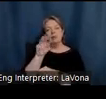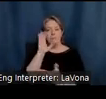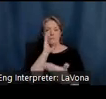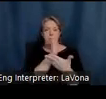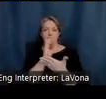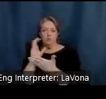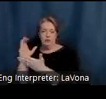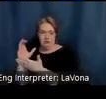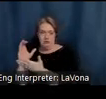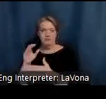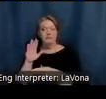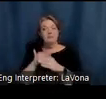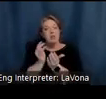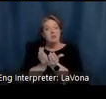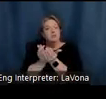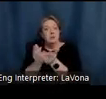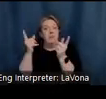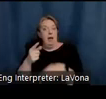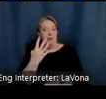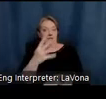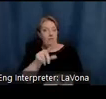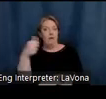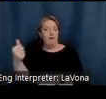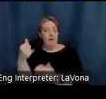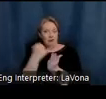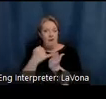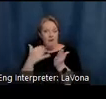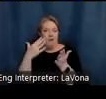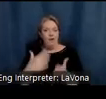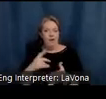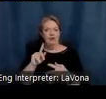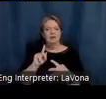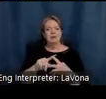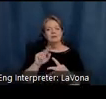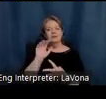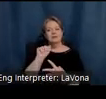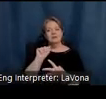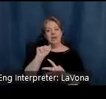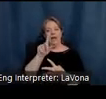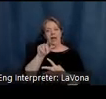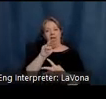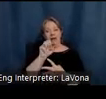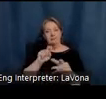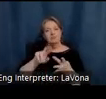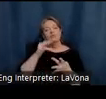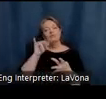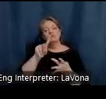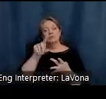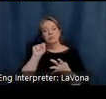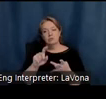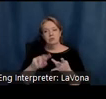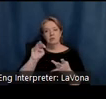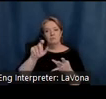four other Indiana artists, John Otis Adams, Samuel Richards, August Metzner, and Carrie Wolfe.